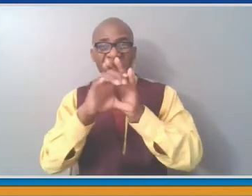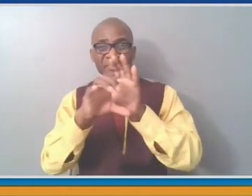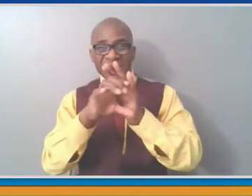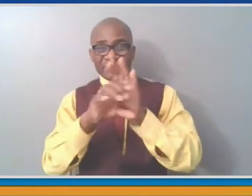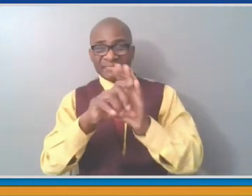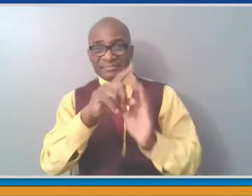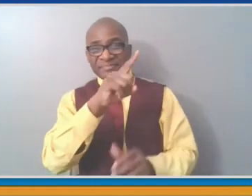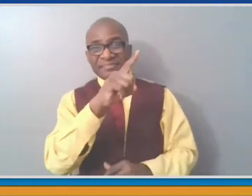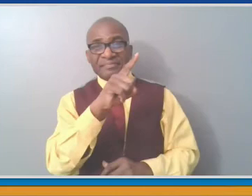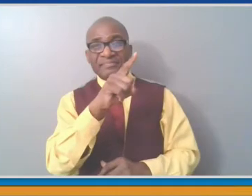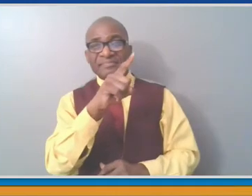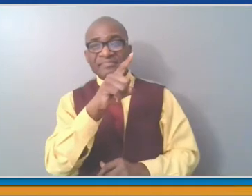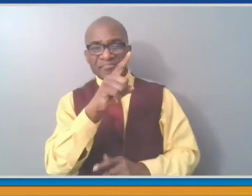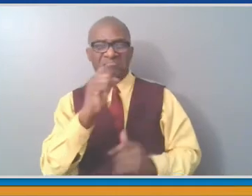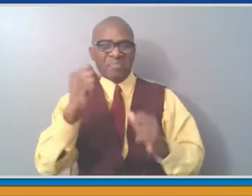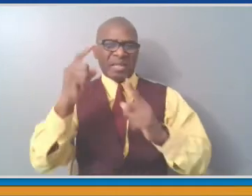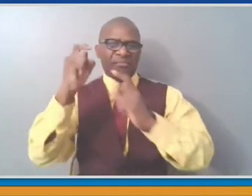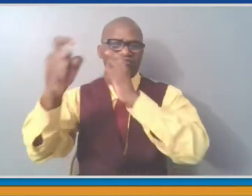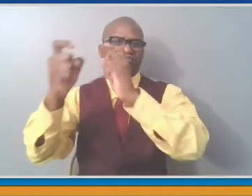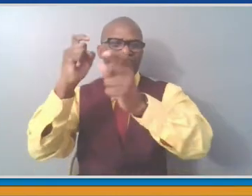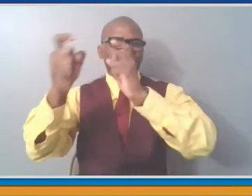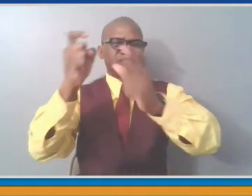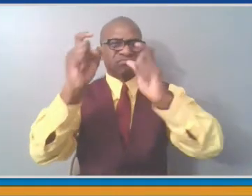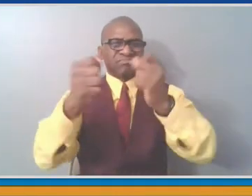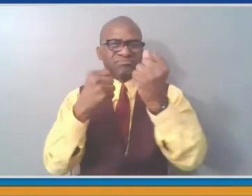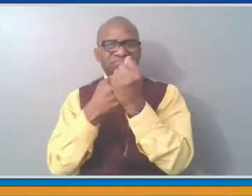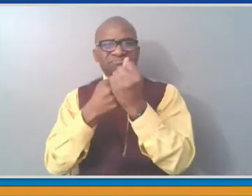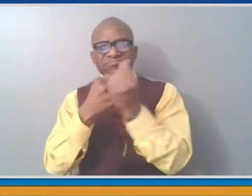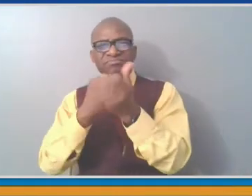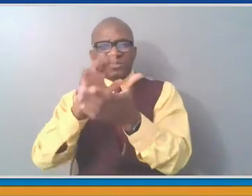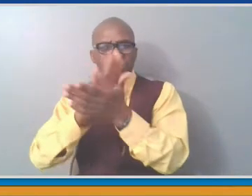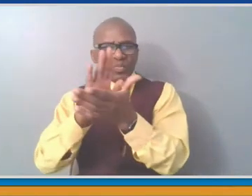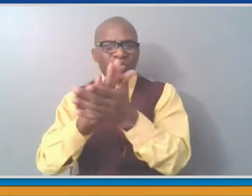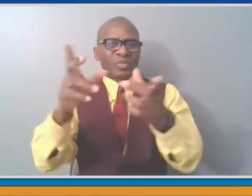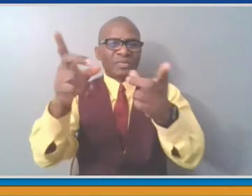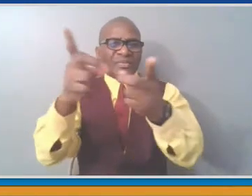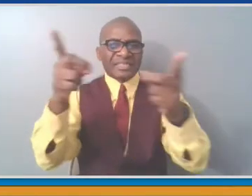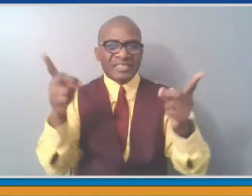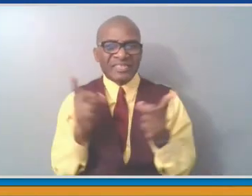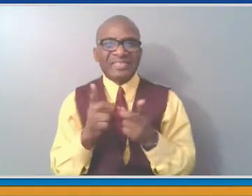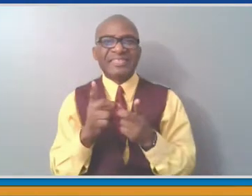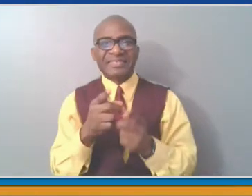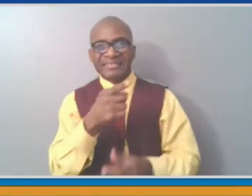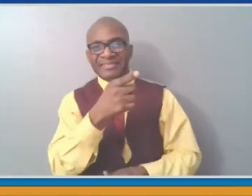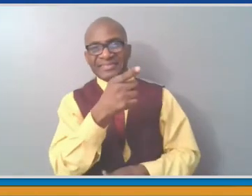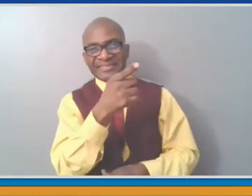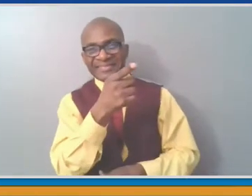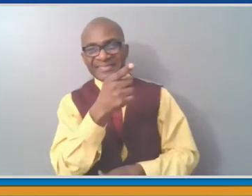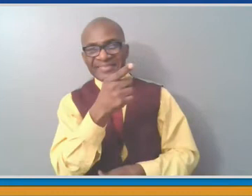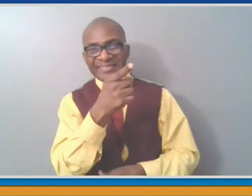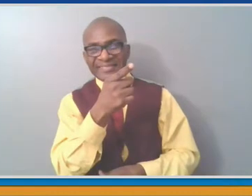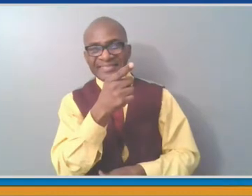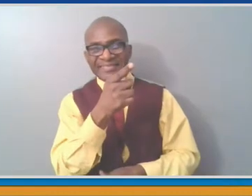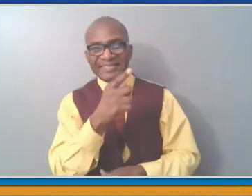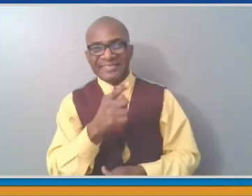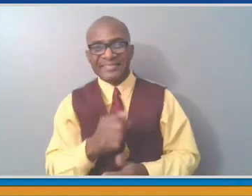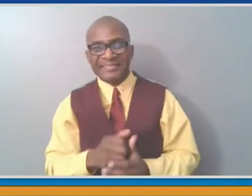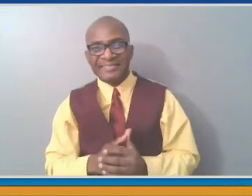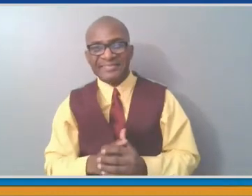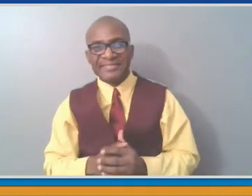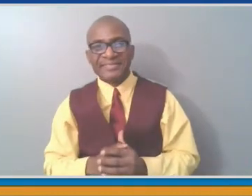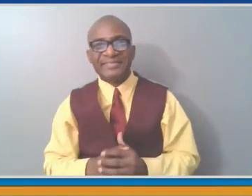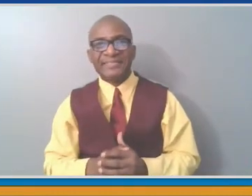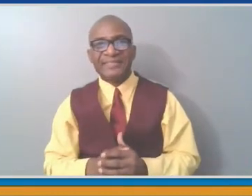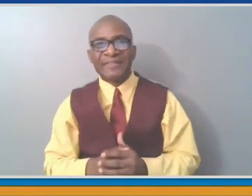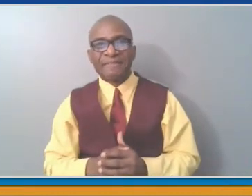help the school districts also with their mission. And right now, we all want our children to be in school. We want them to be in school. That's the best possible environment